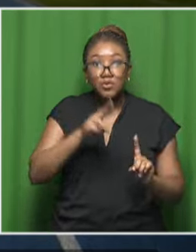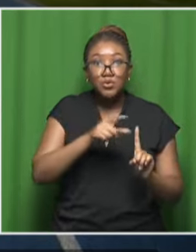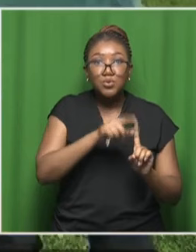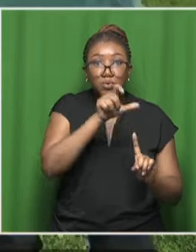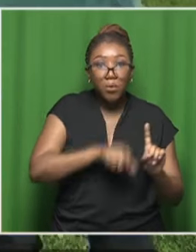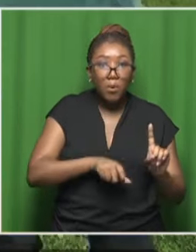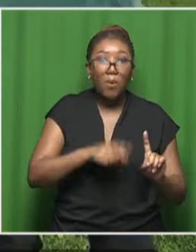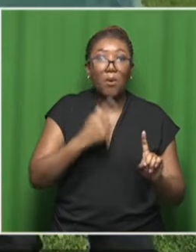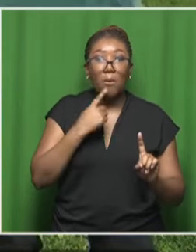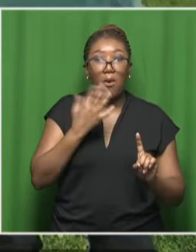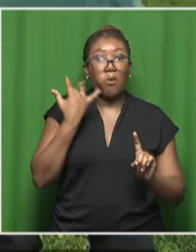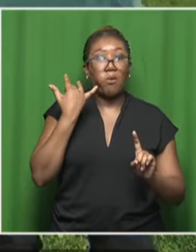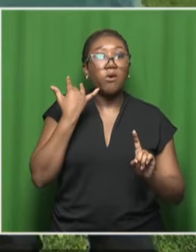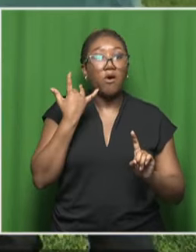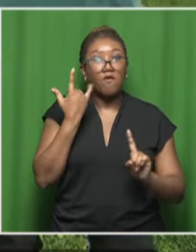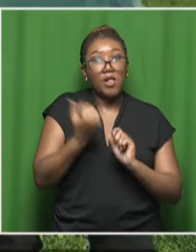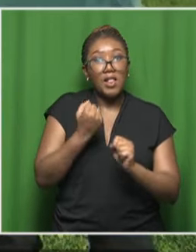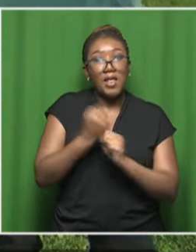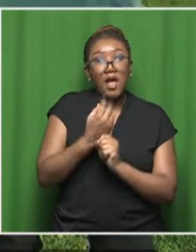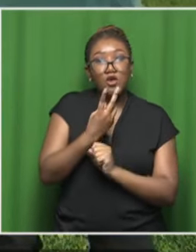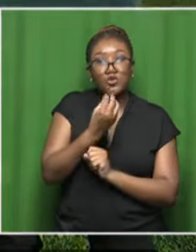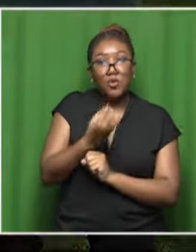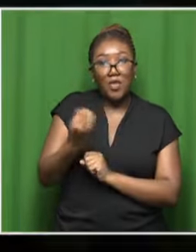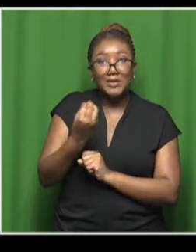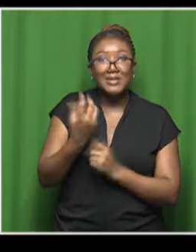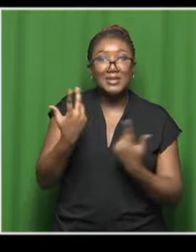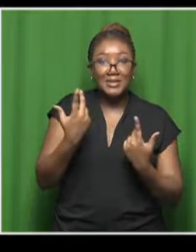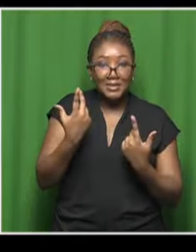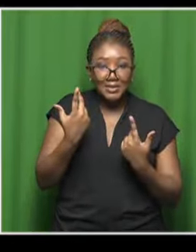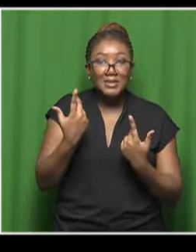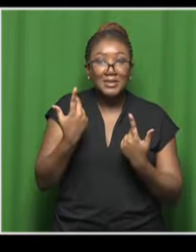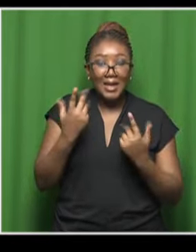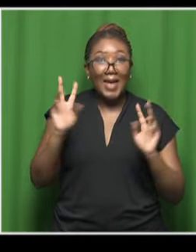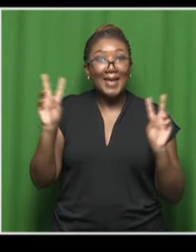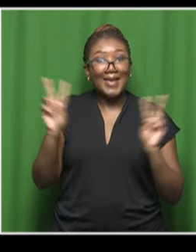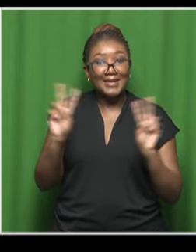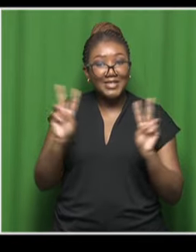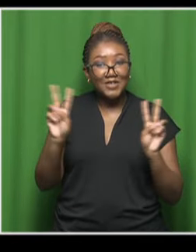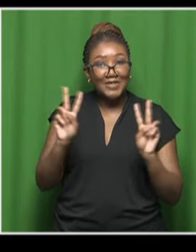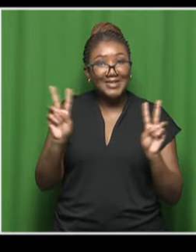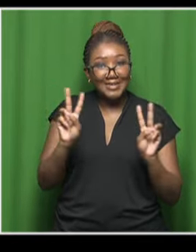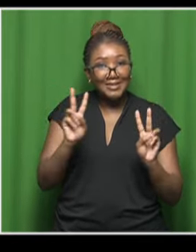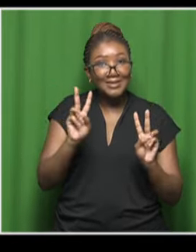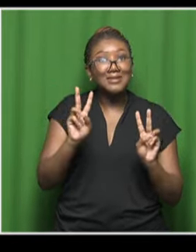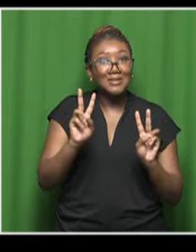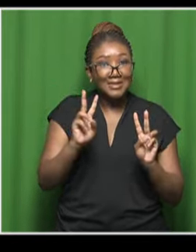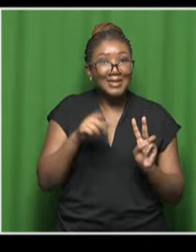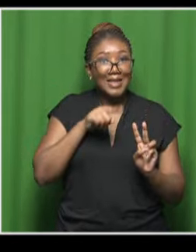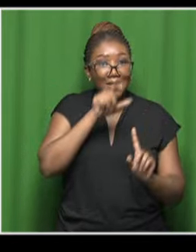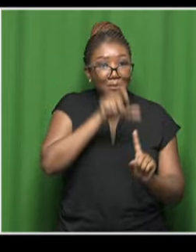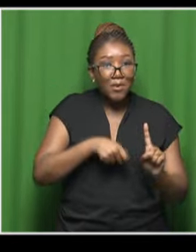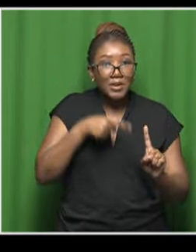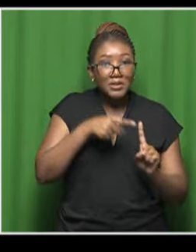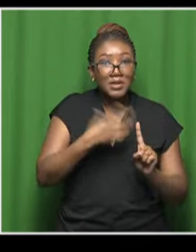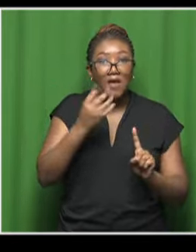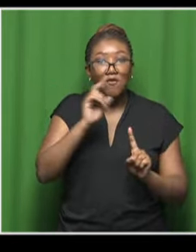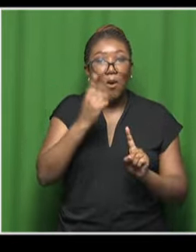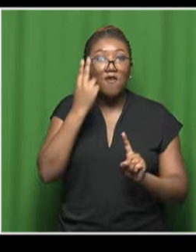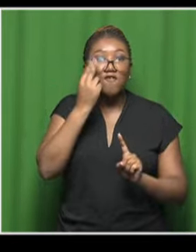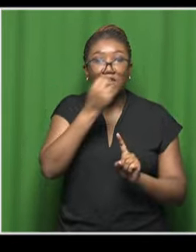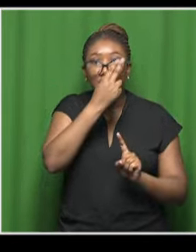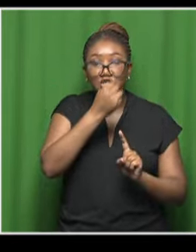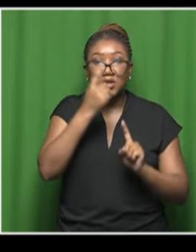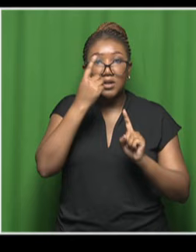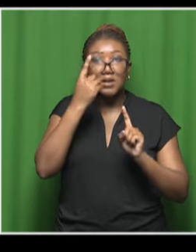-teammate of mine from the class of 2000, Kaiser Chiefs is a legend. He's been suffering with vision impairment.